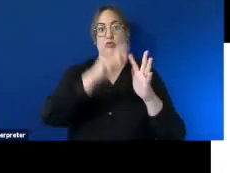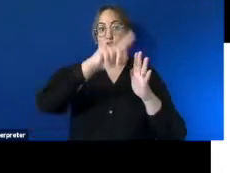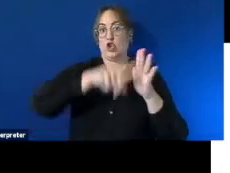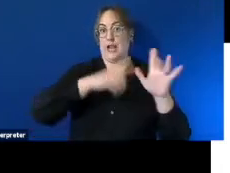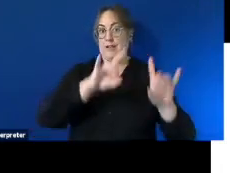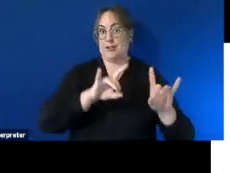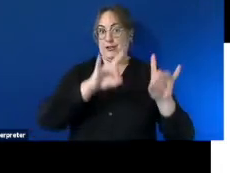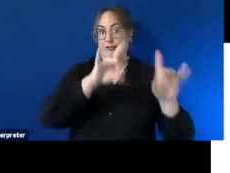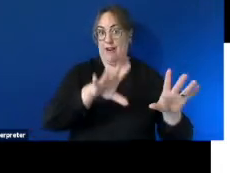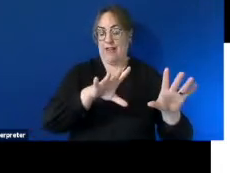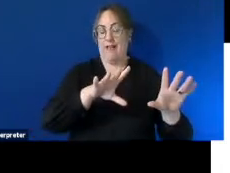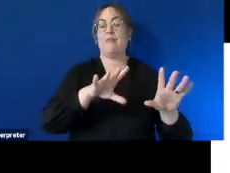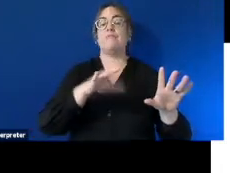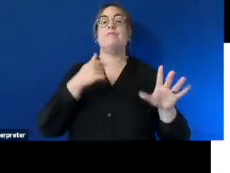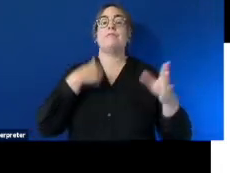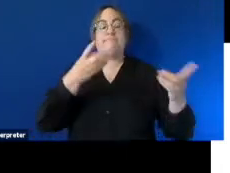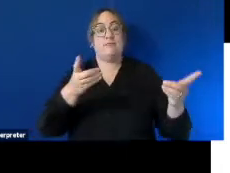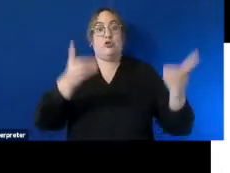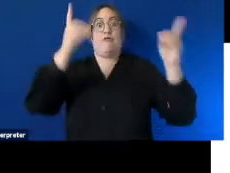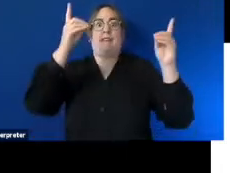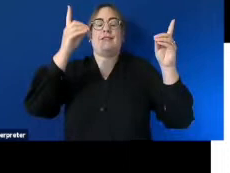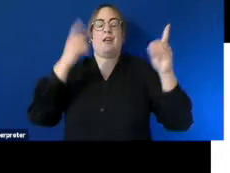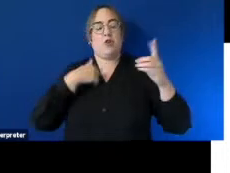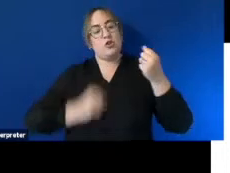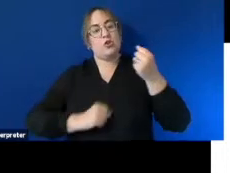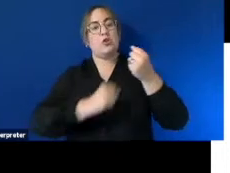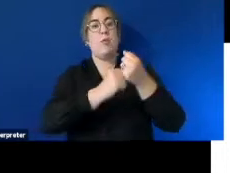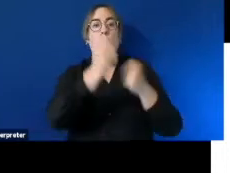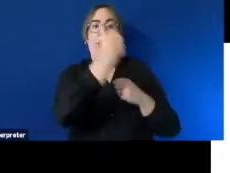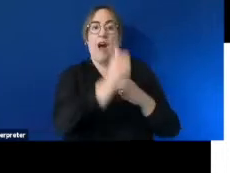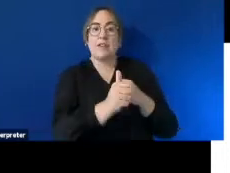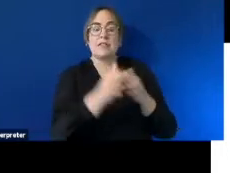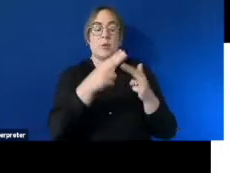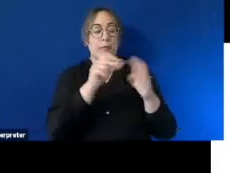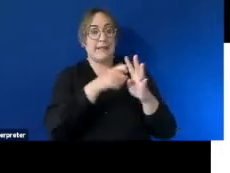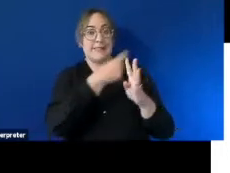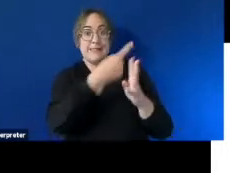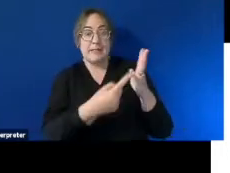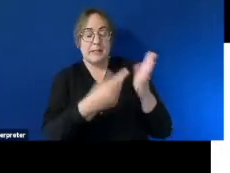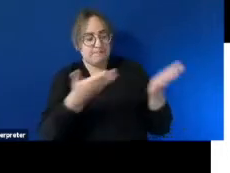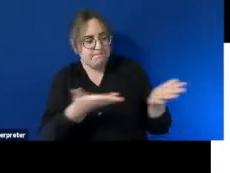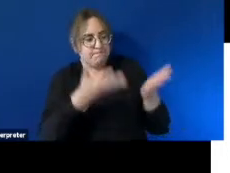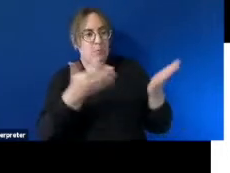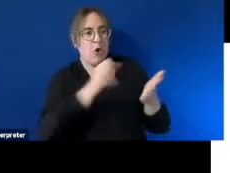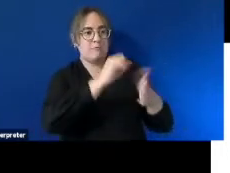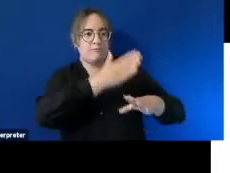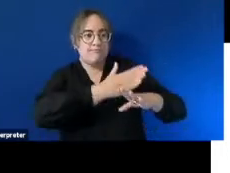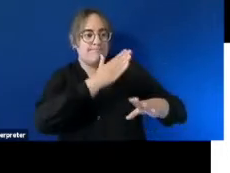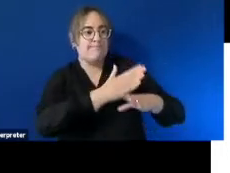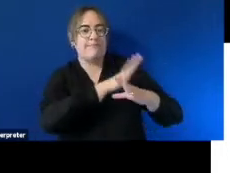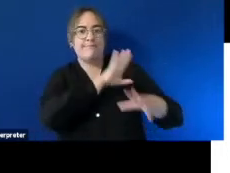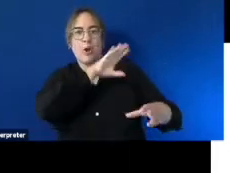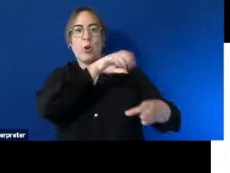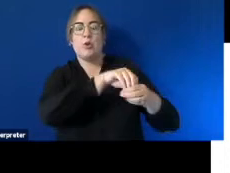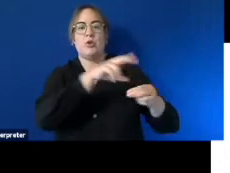is a social enterprise that supports artists with intellectual disabilities promotes their work and advocates for their inclusion in contemporary arts